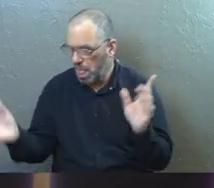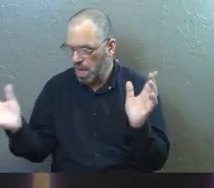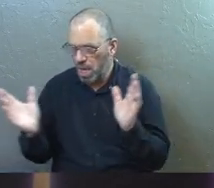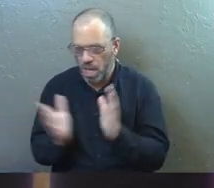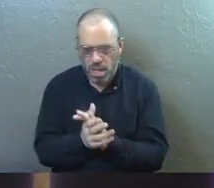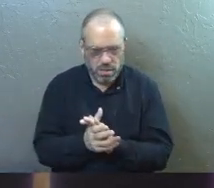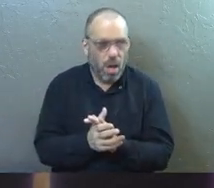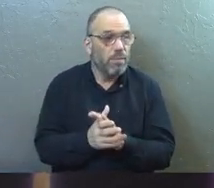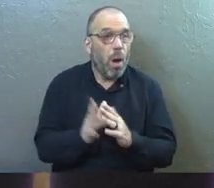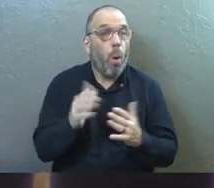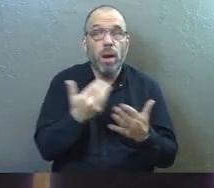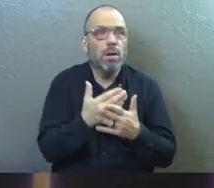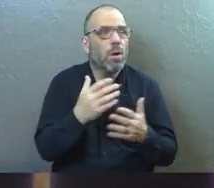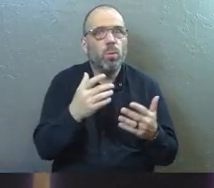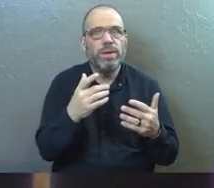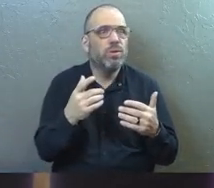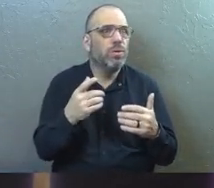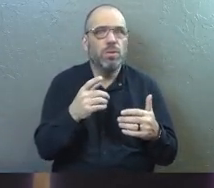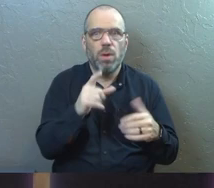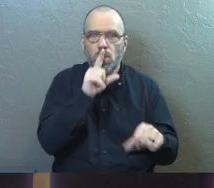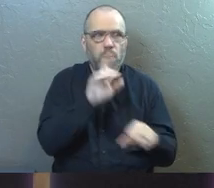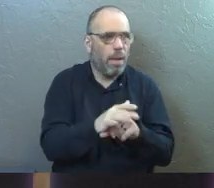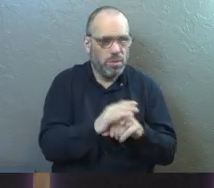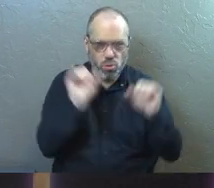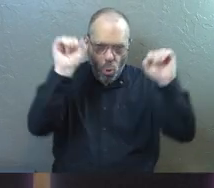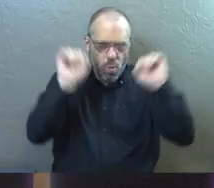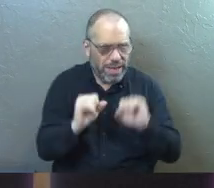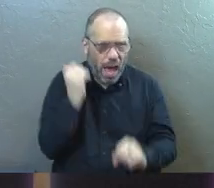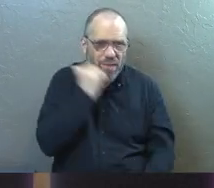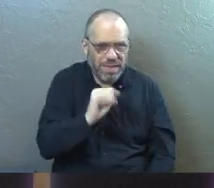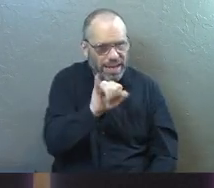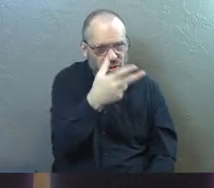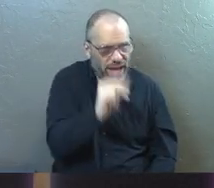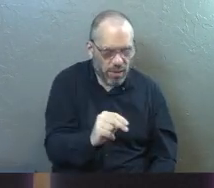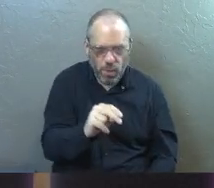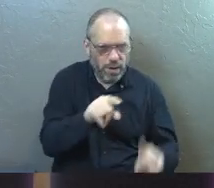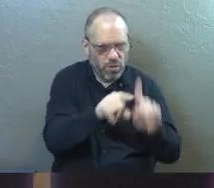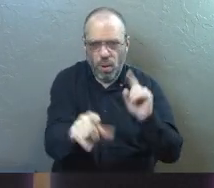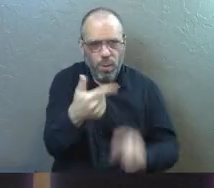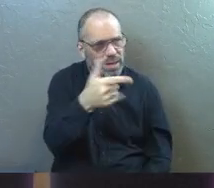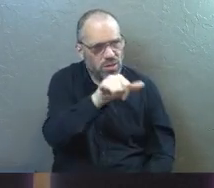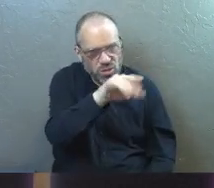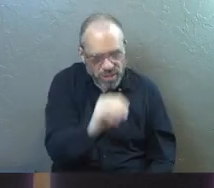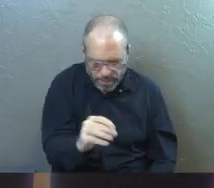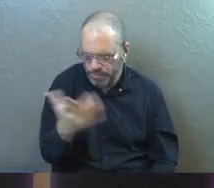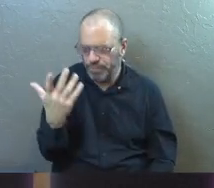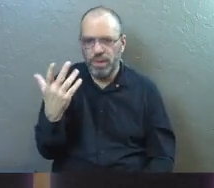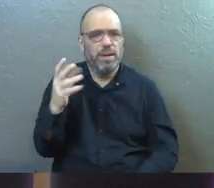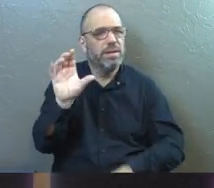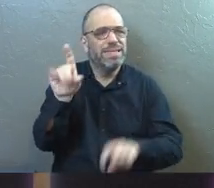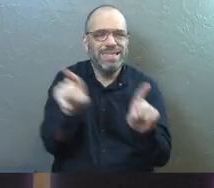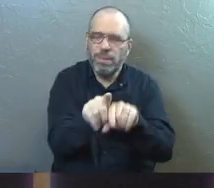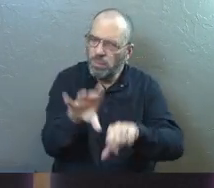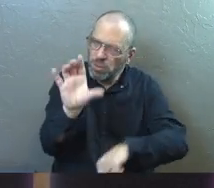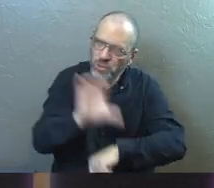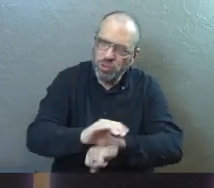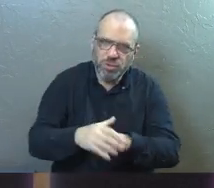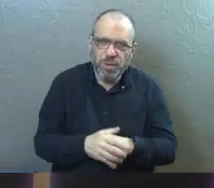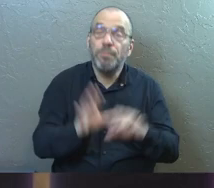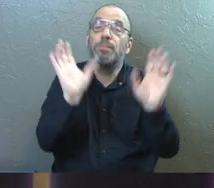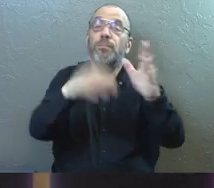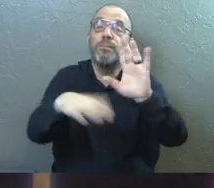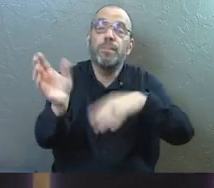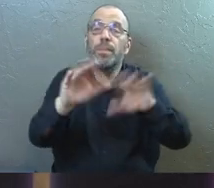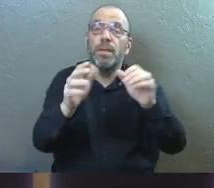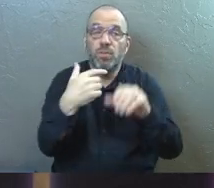all the exercise stuff is collecting dust it's just the way we are we do it with church so my